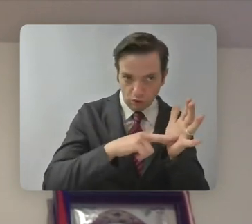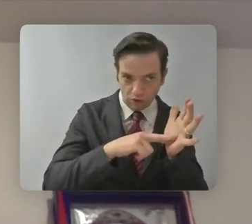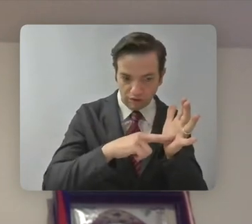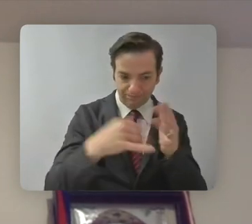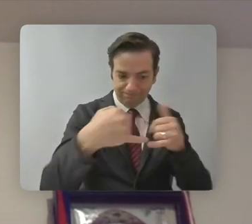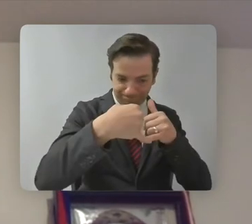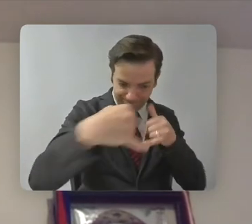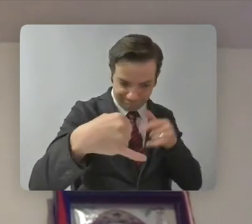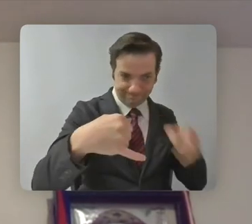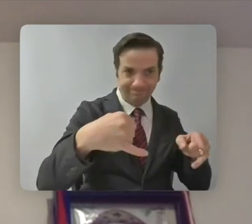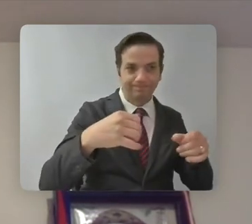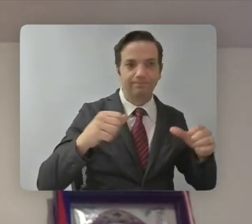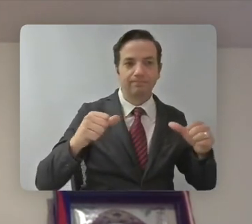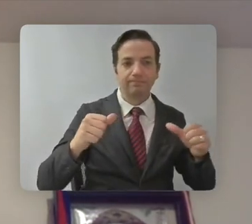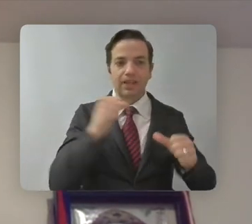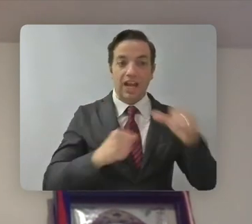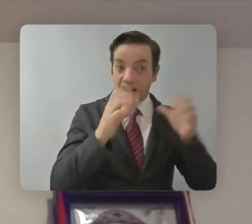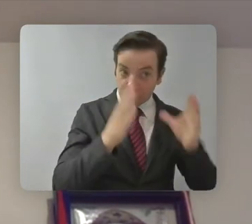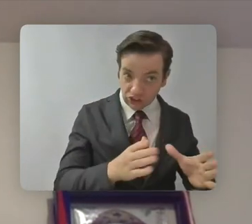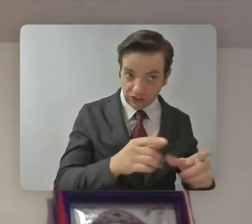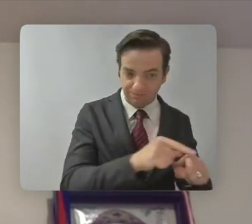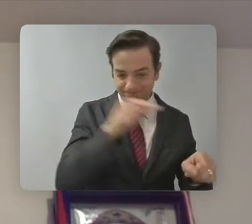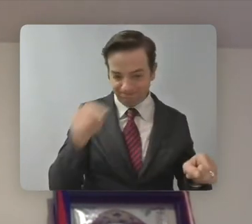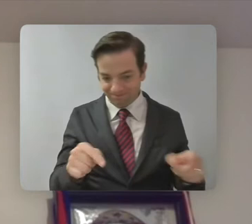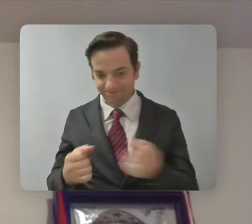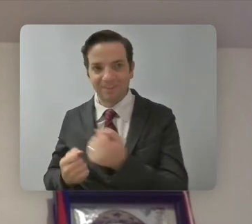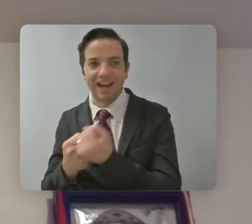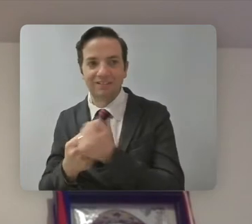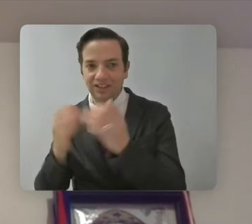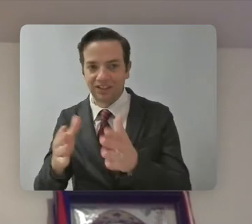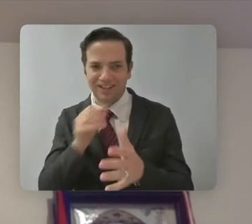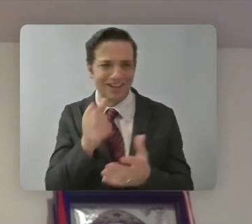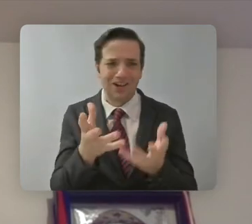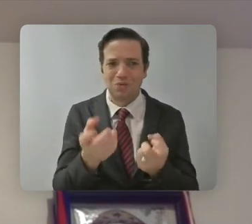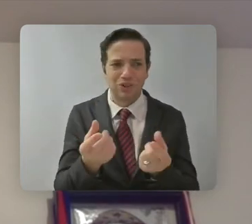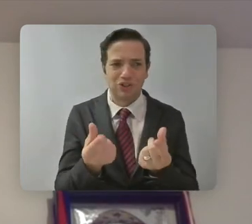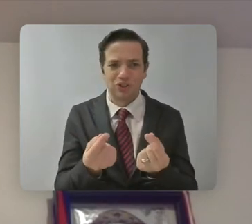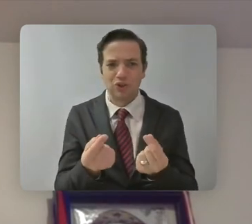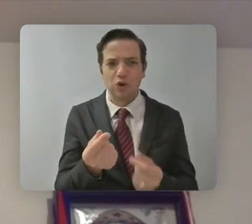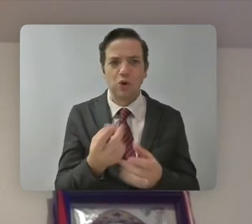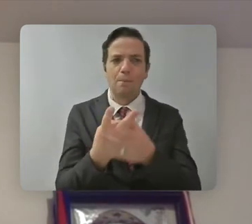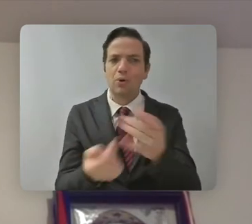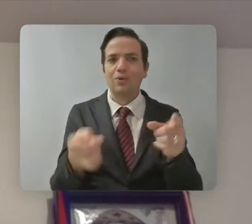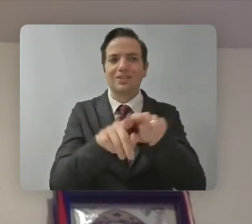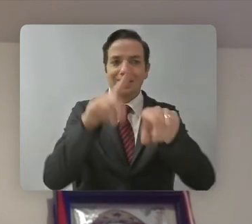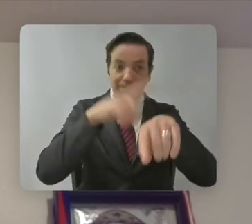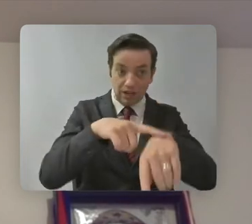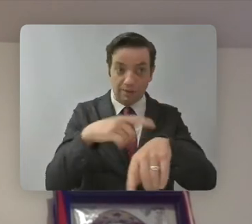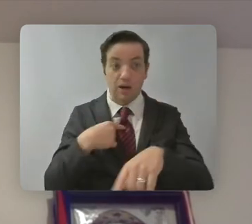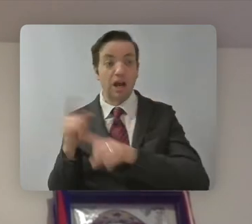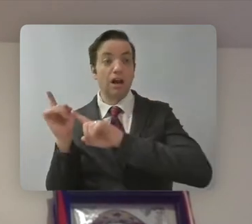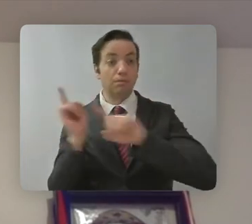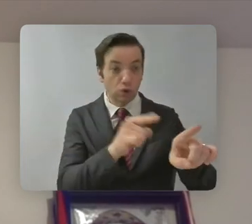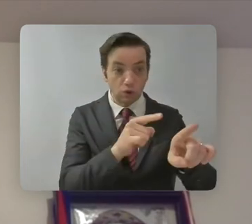really difficult a lot of the time because when I'm going out for a job, um, especially for commercial work and, um, anything